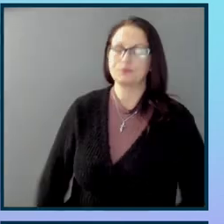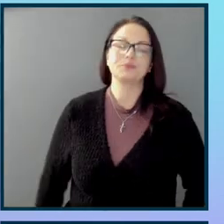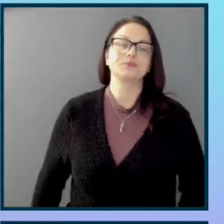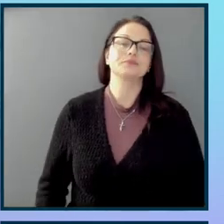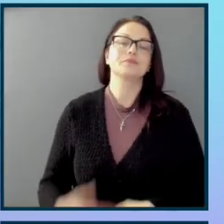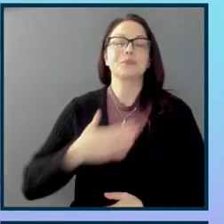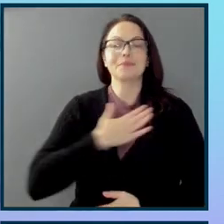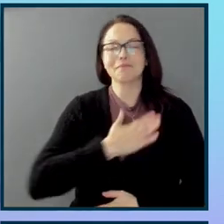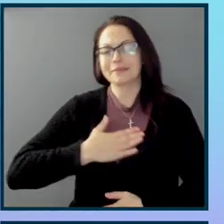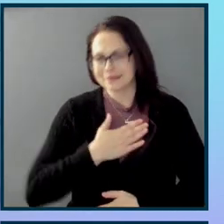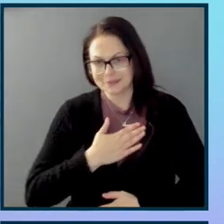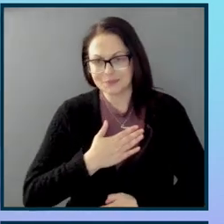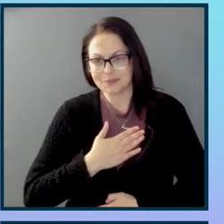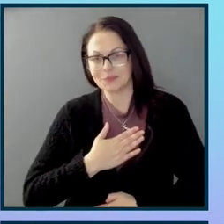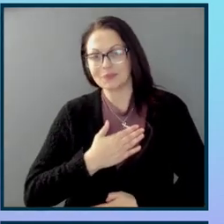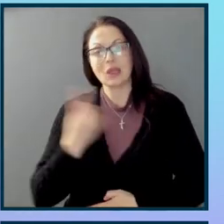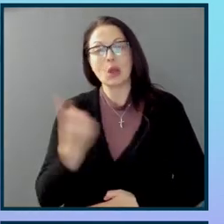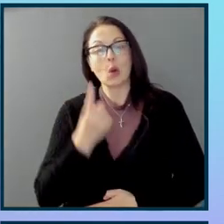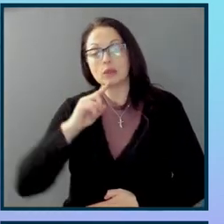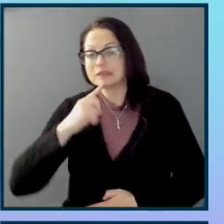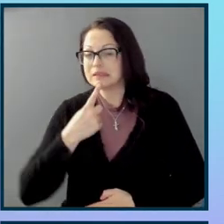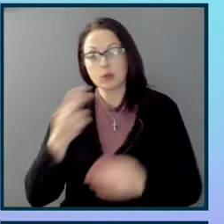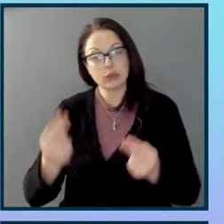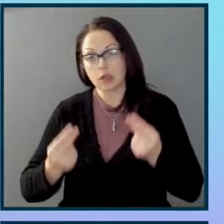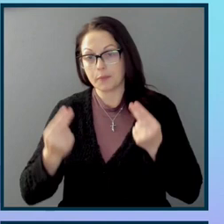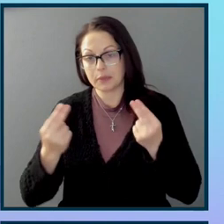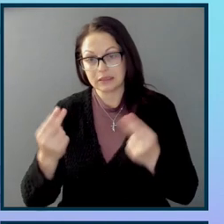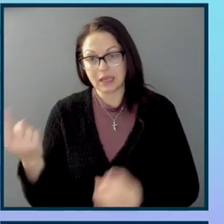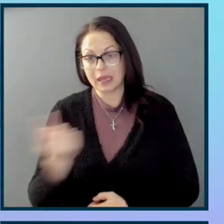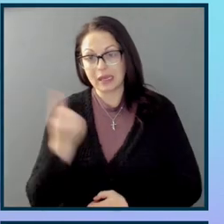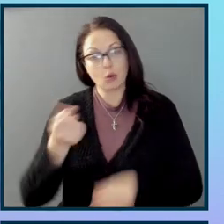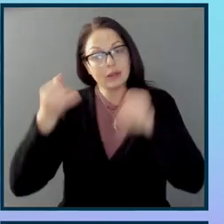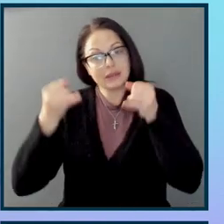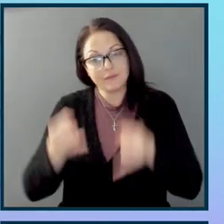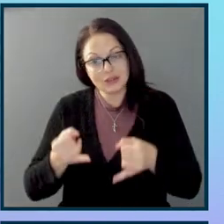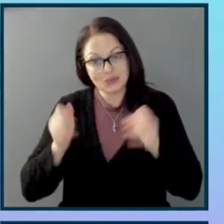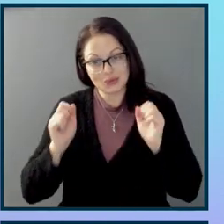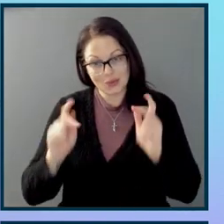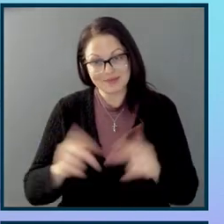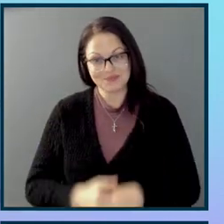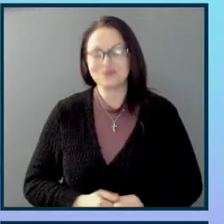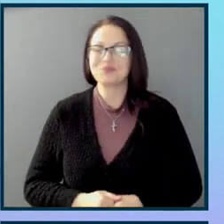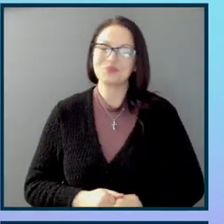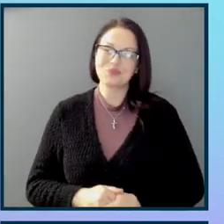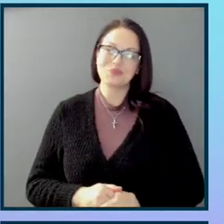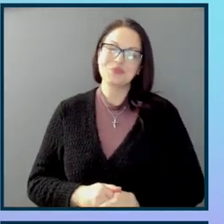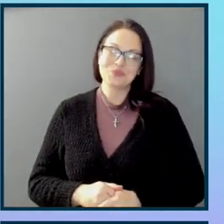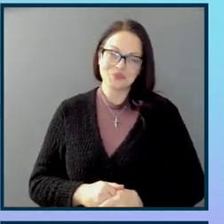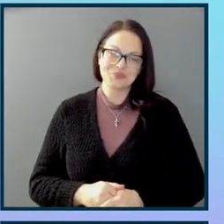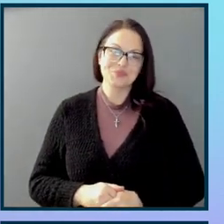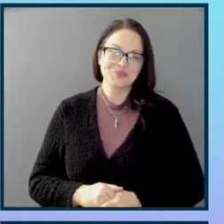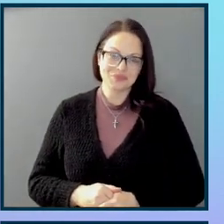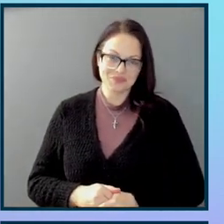Please, only serious nominees and only individuals okay? So without further